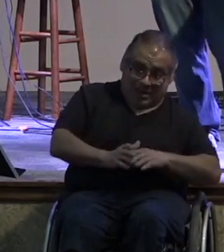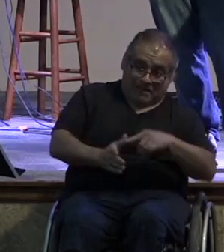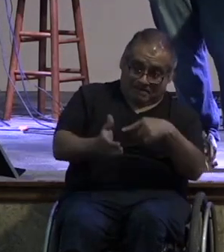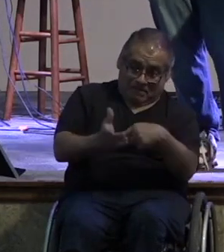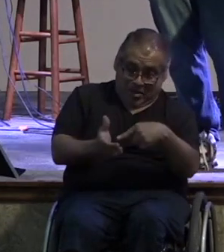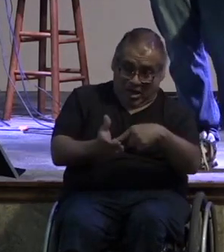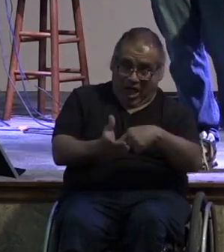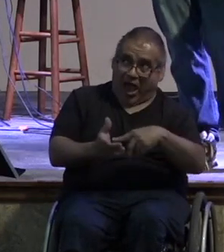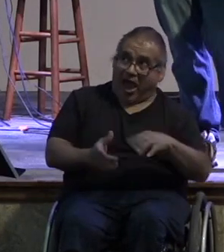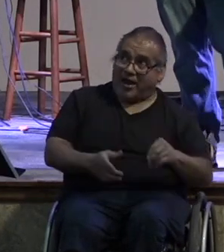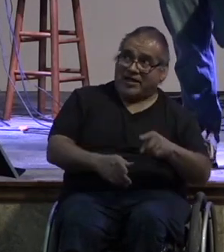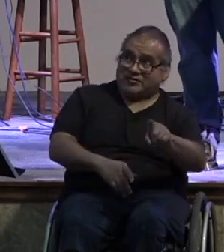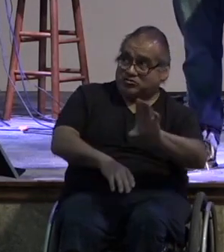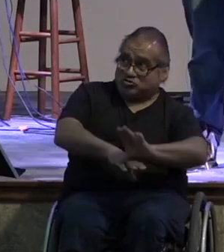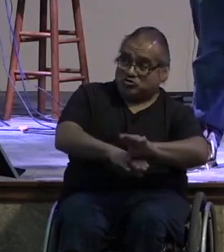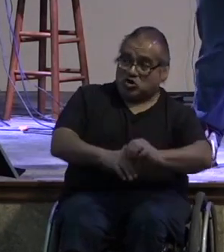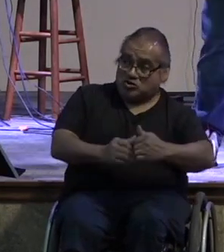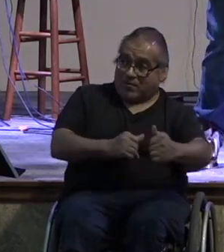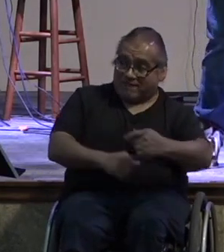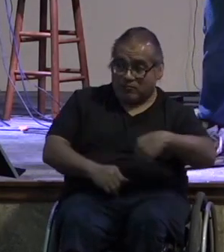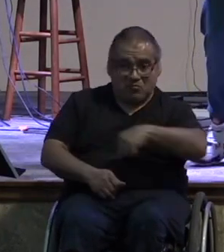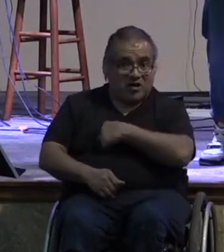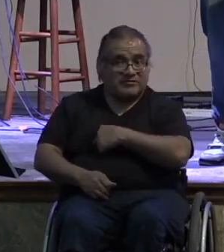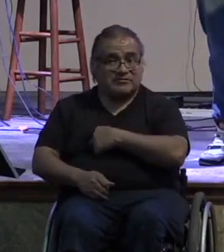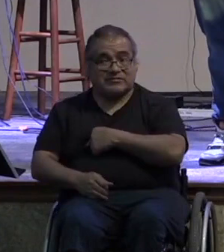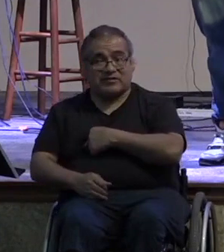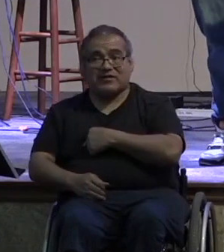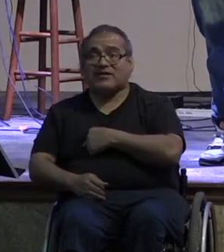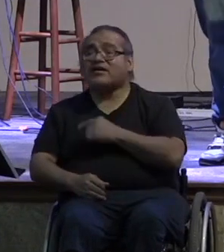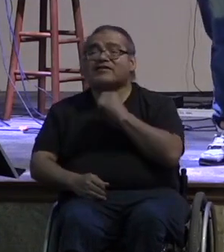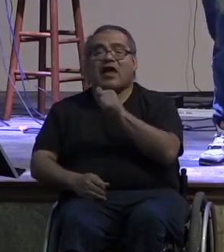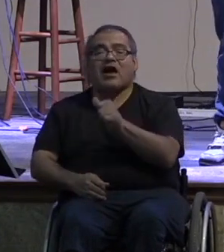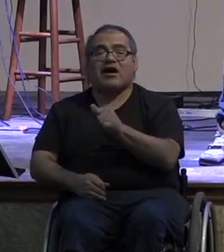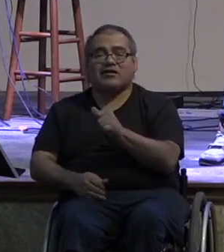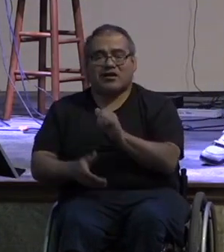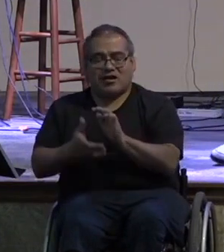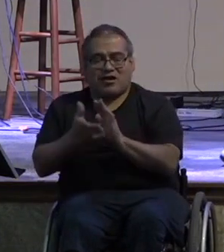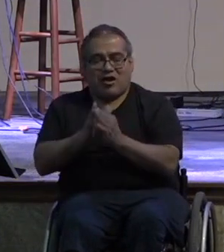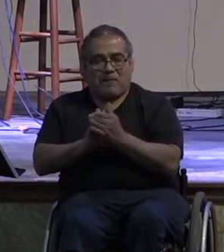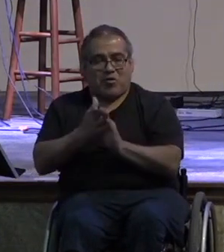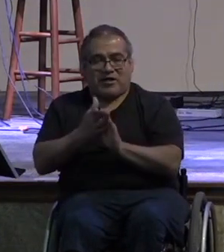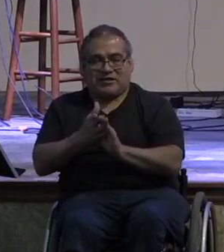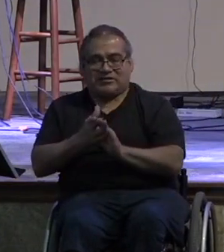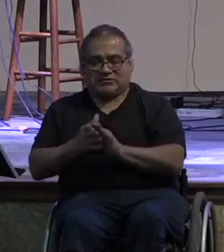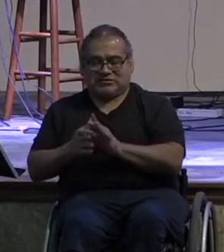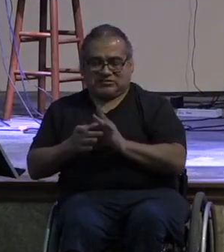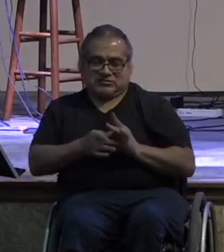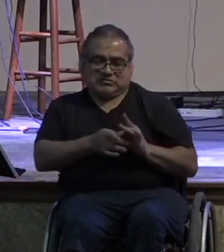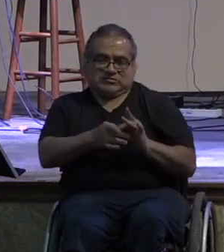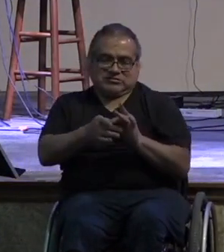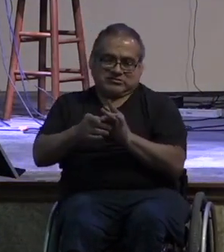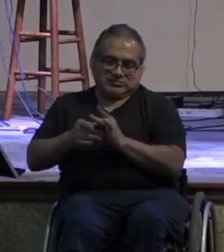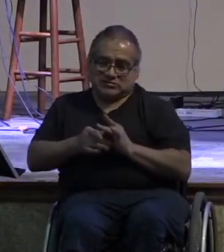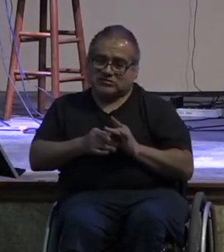in our life it becomes not us it doesn't become this community this family that we're a part of it becomes an entity in our minds right